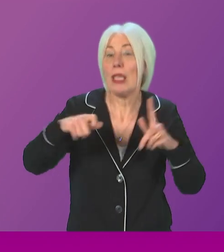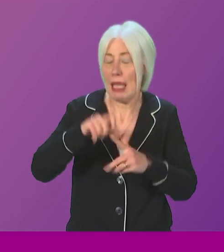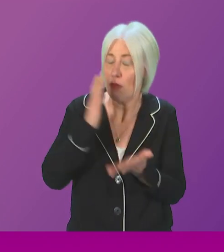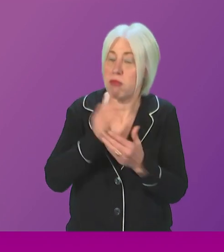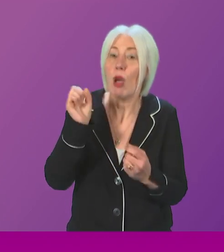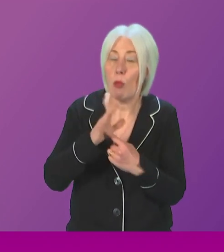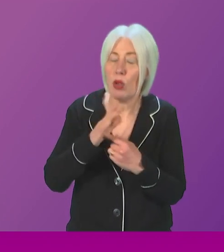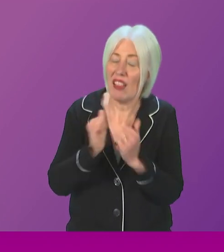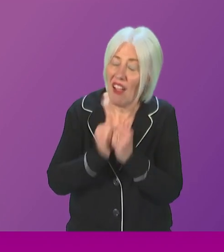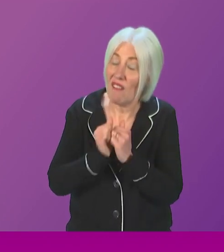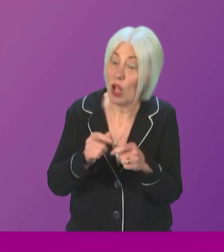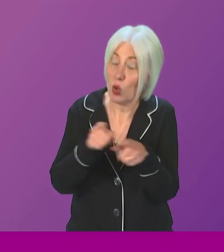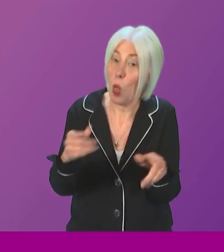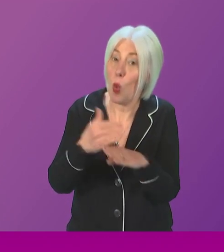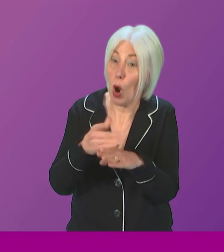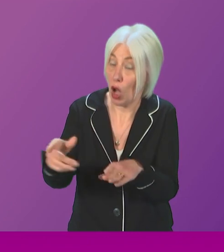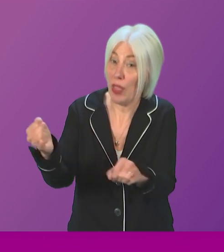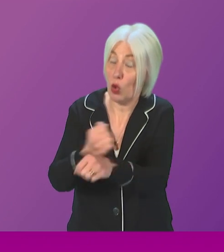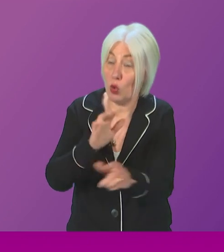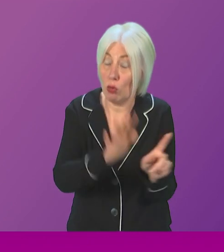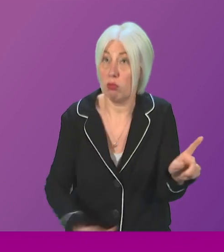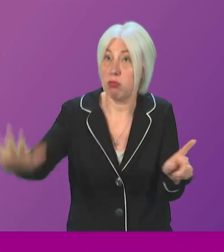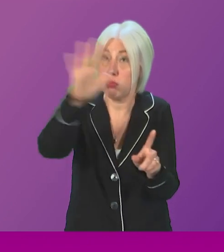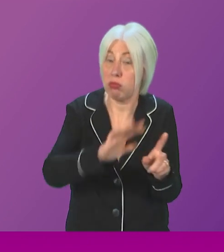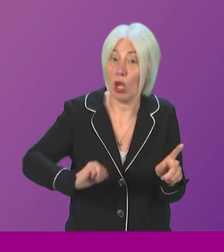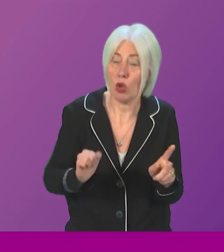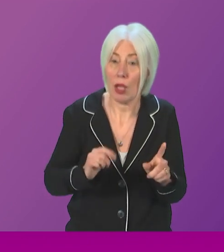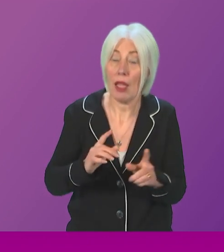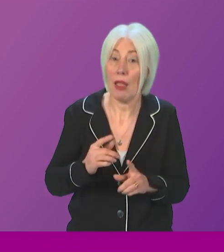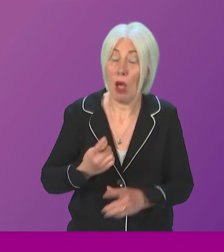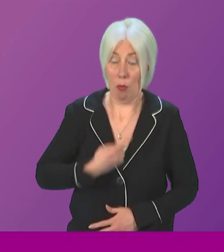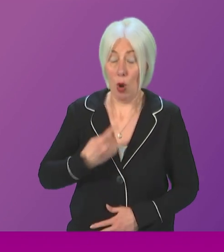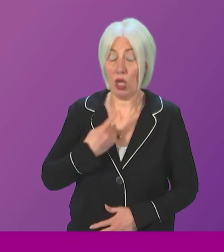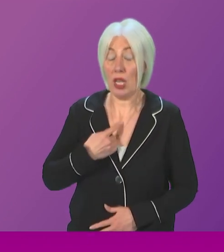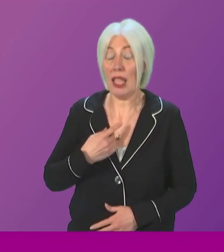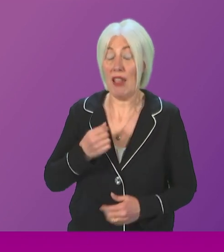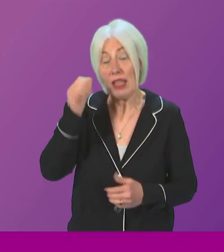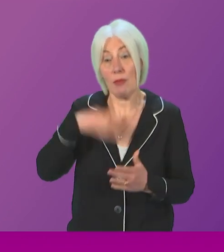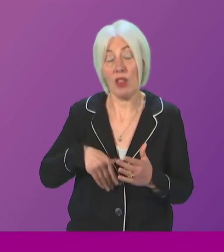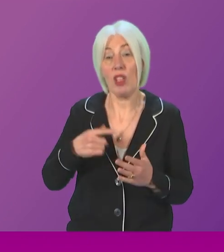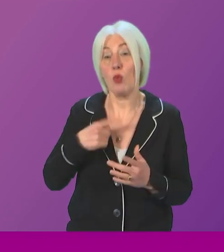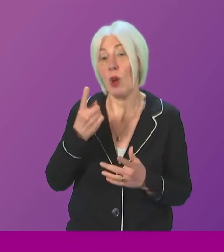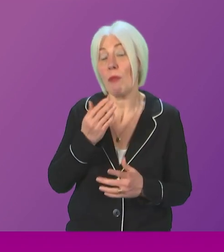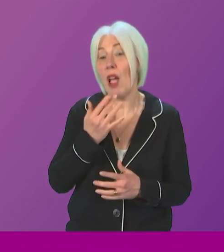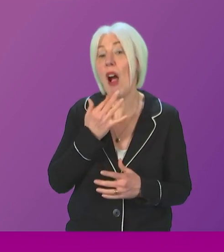value the work that hospices do right across the country. I have had personal experience when I lost an uncle to